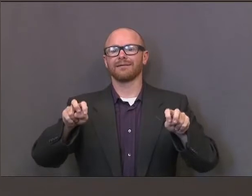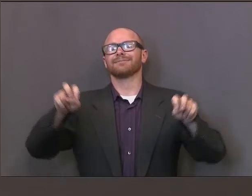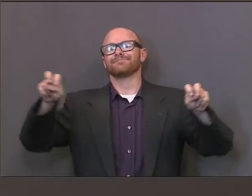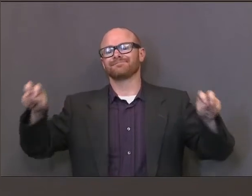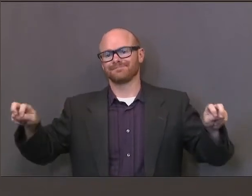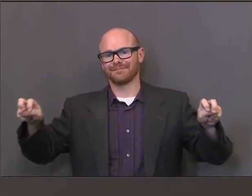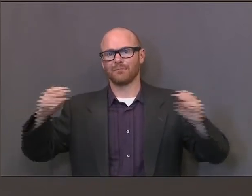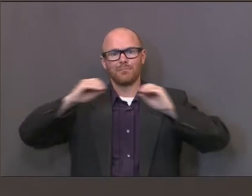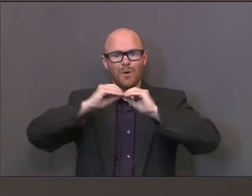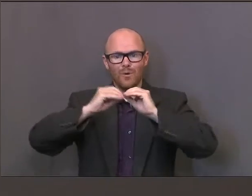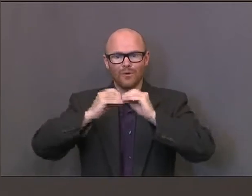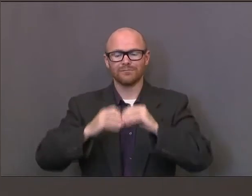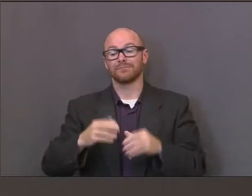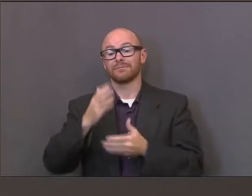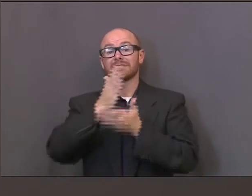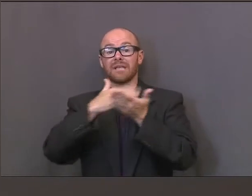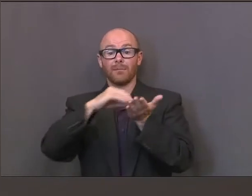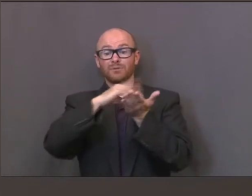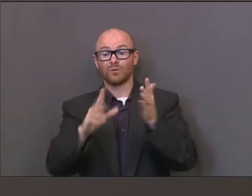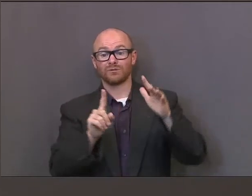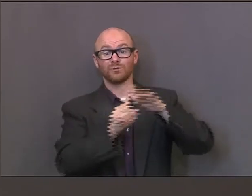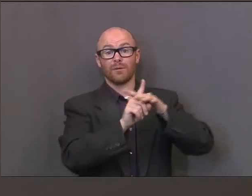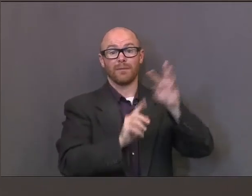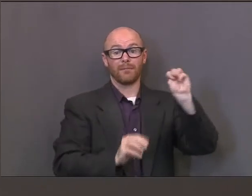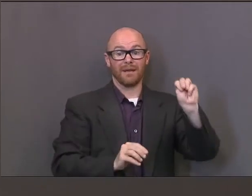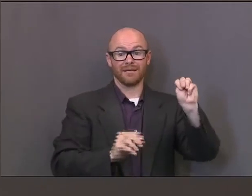and the other half the other day